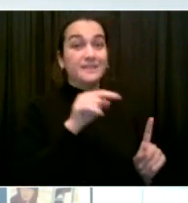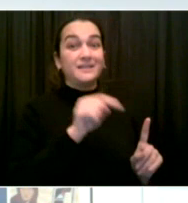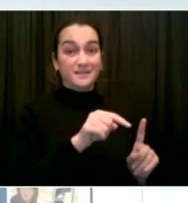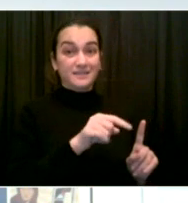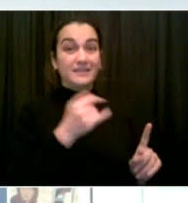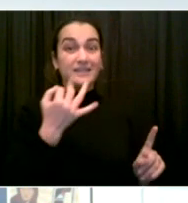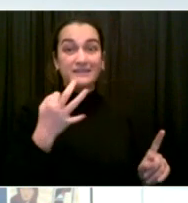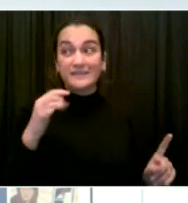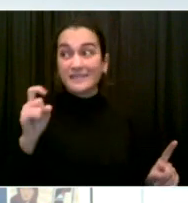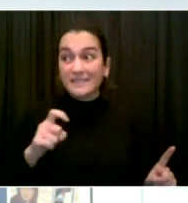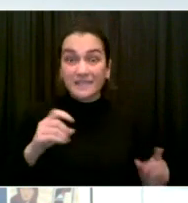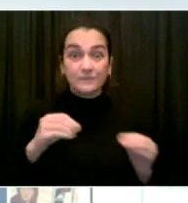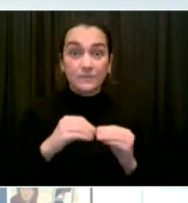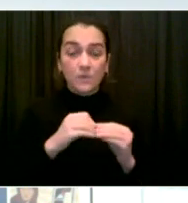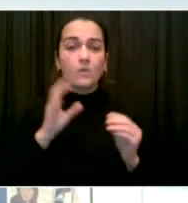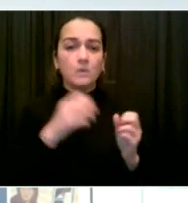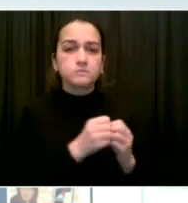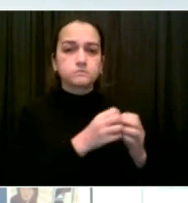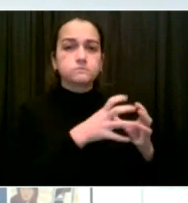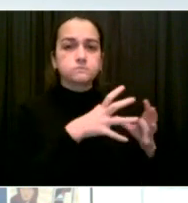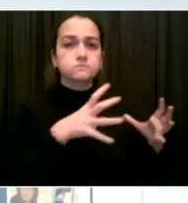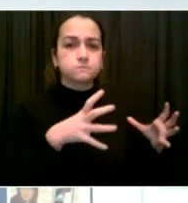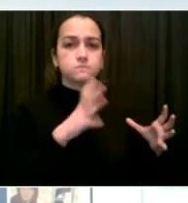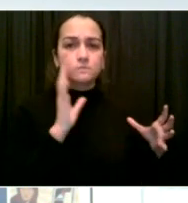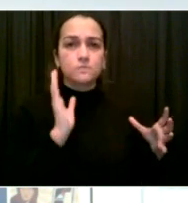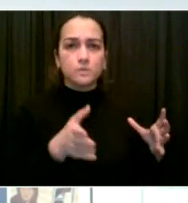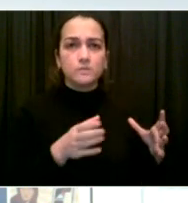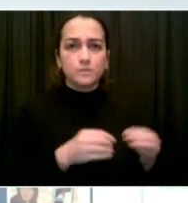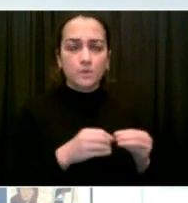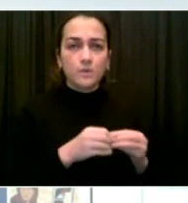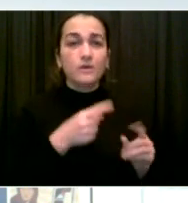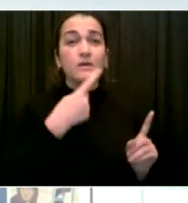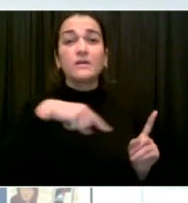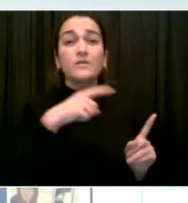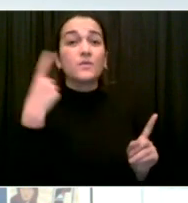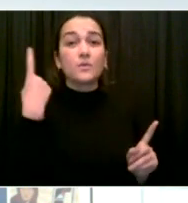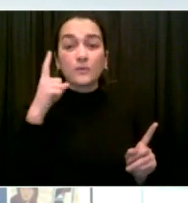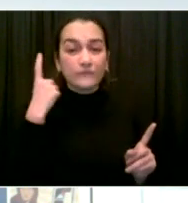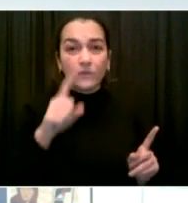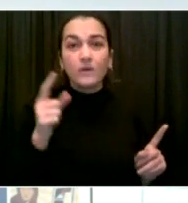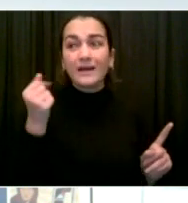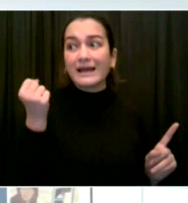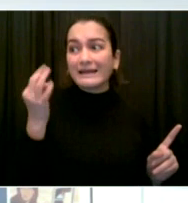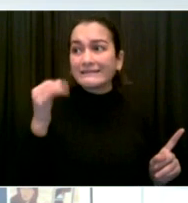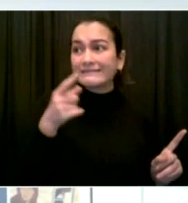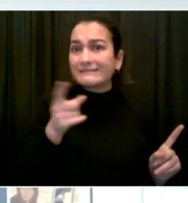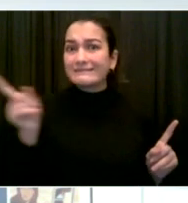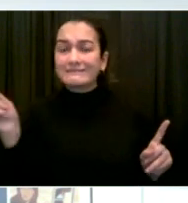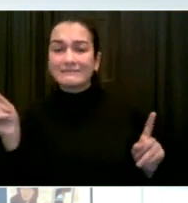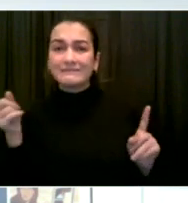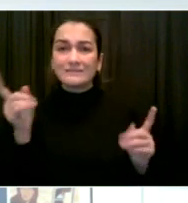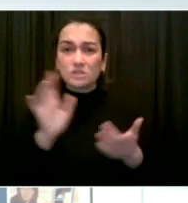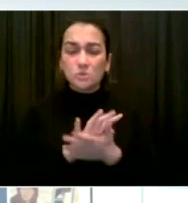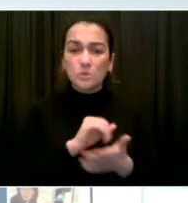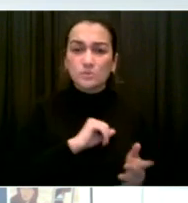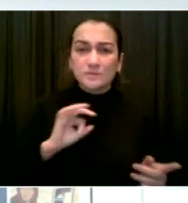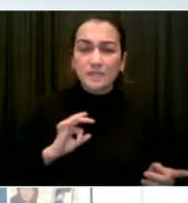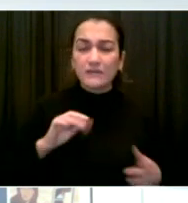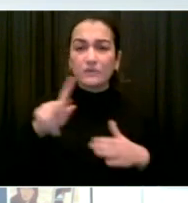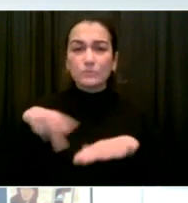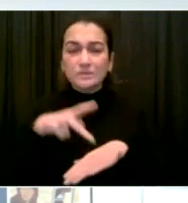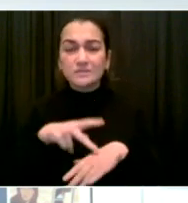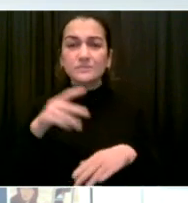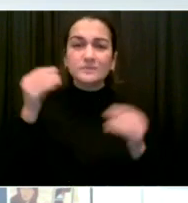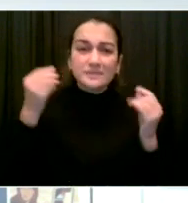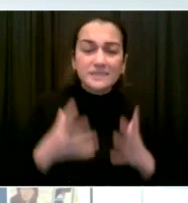support principals and other school leadership with the increase in cases that we're seeing citywide.